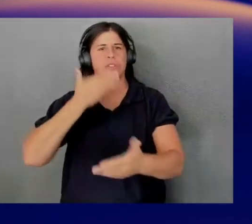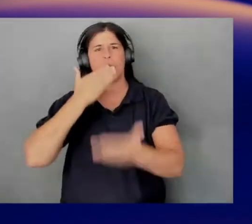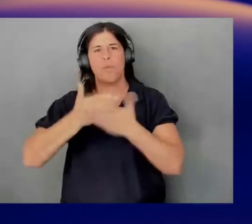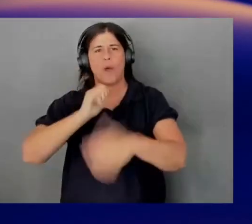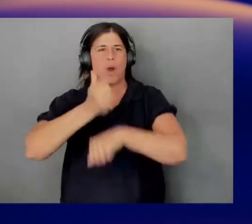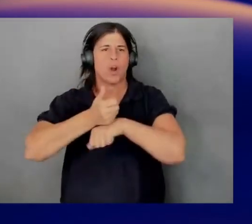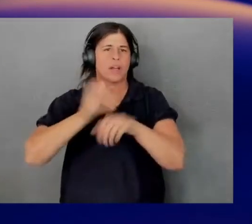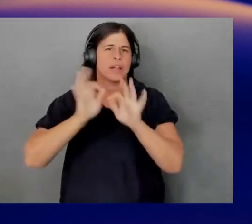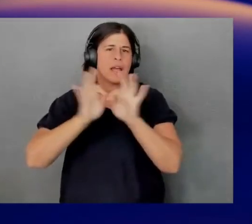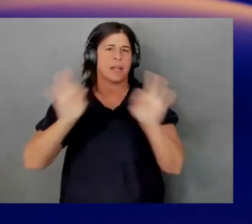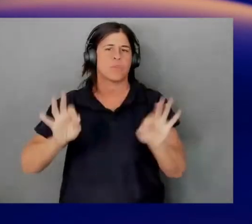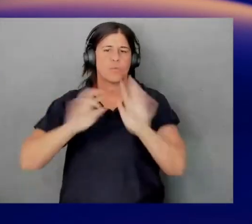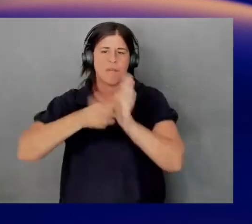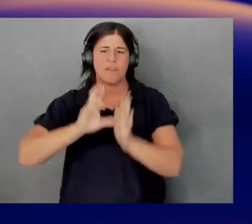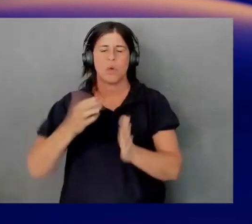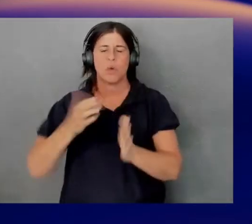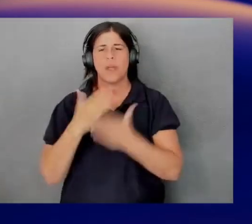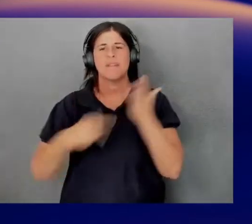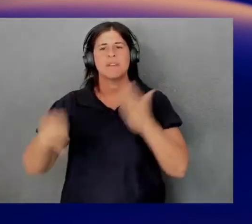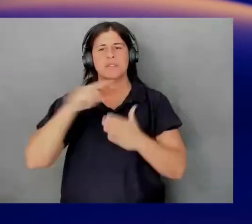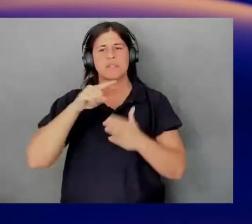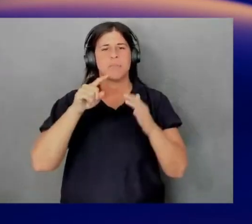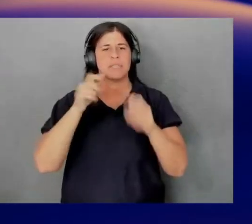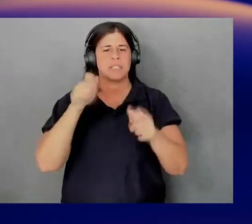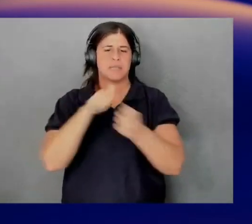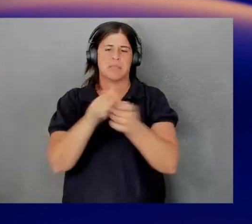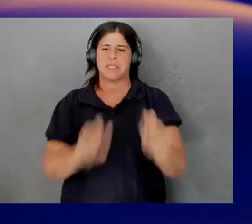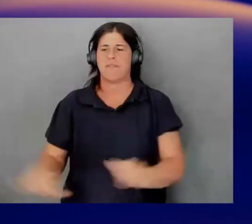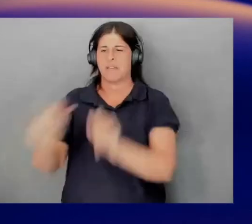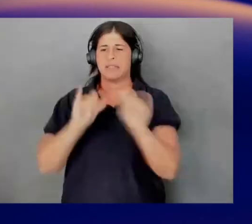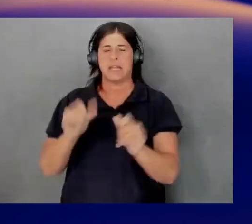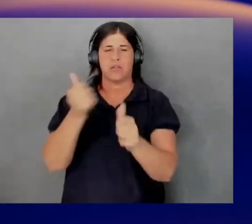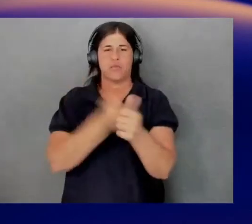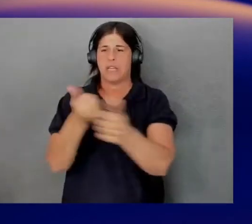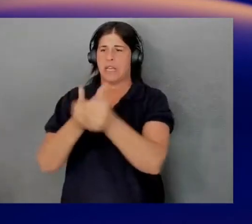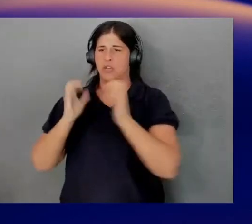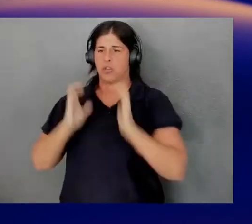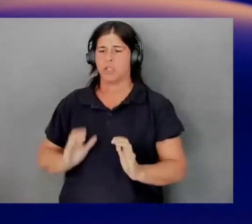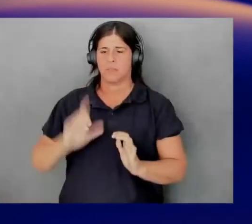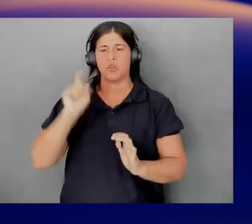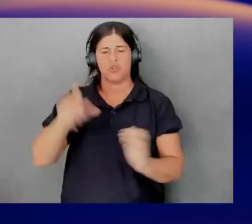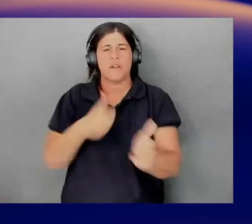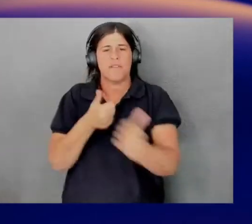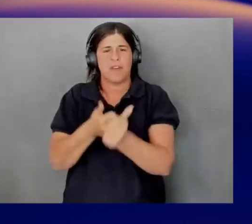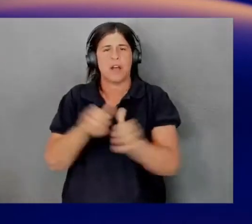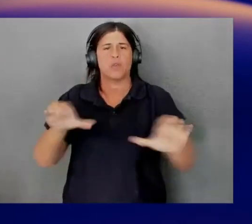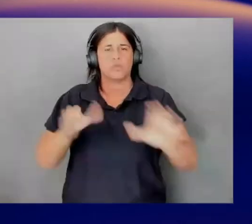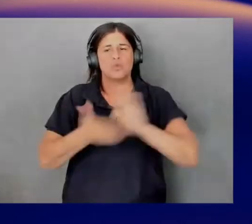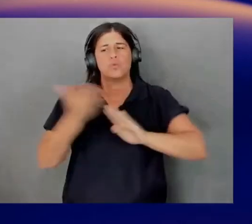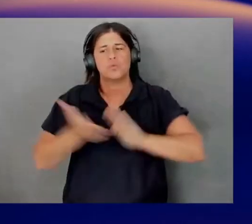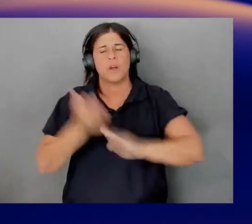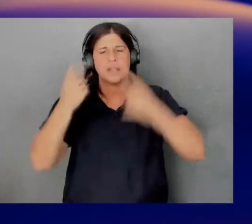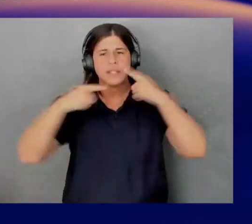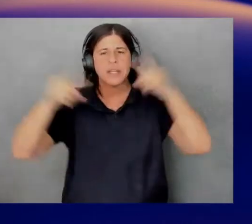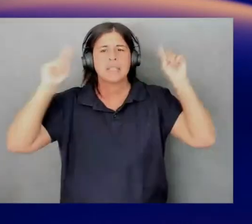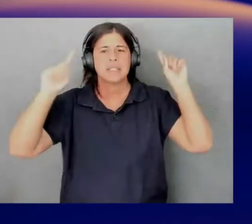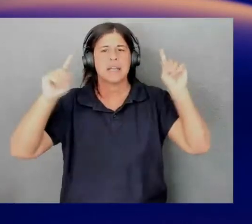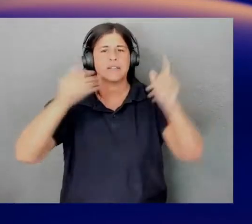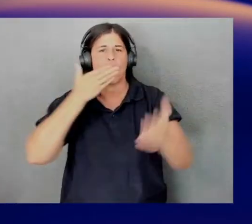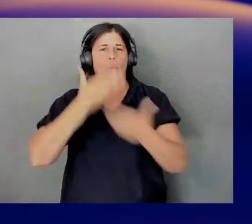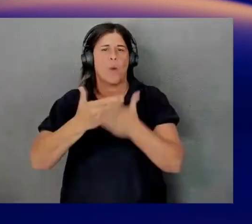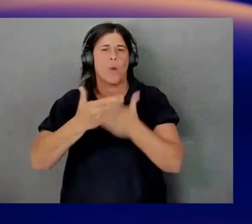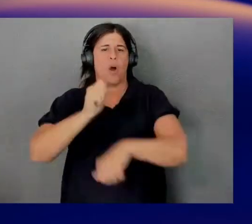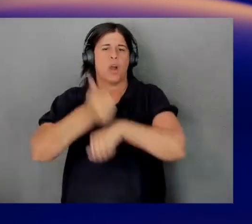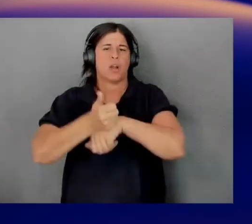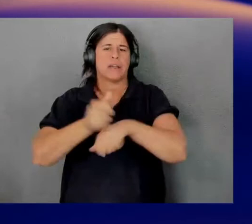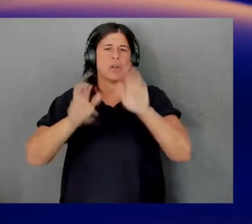we have come up with certain standards that every customer should follow in order to run a successful Well-Architected review. So the first